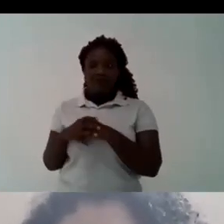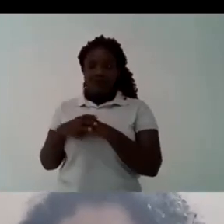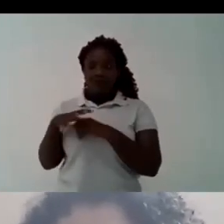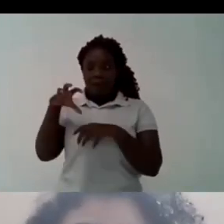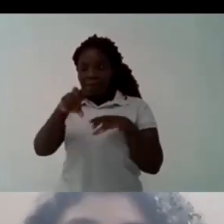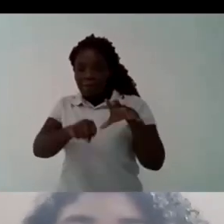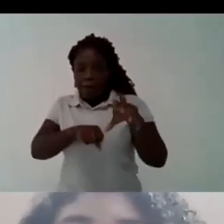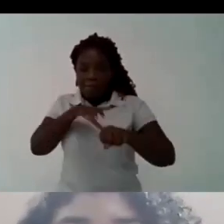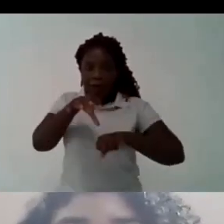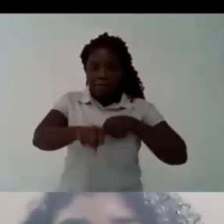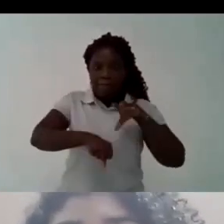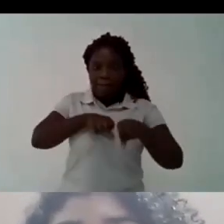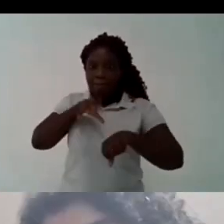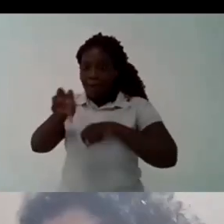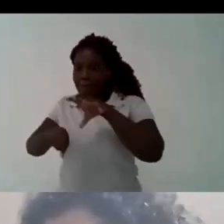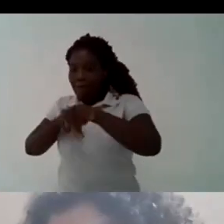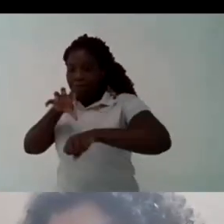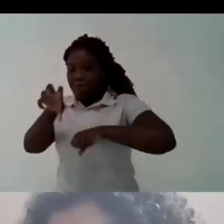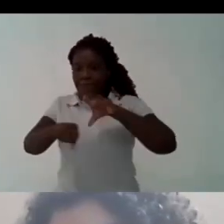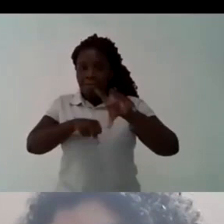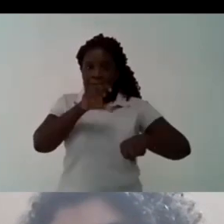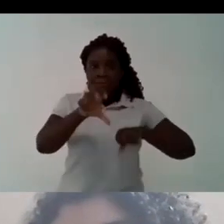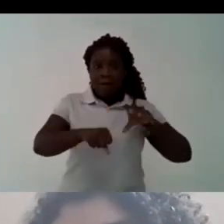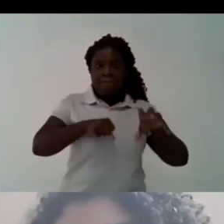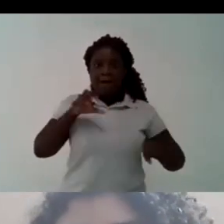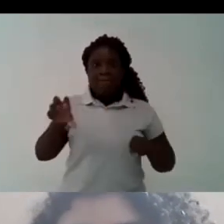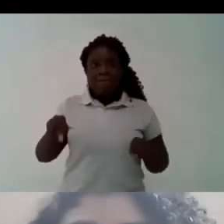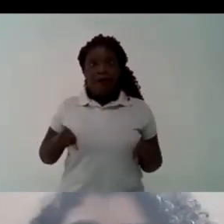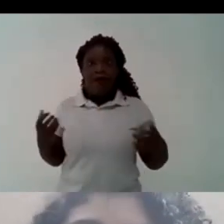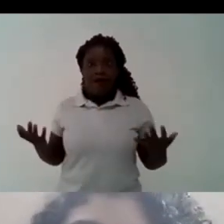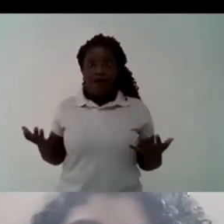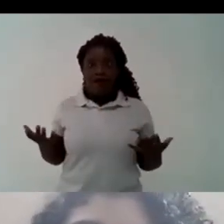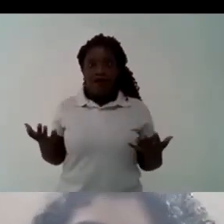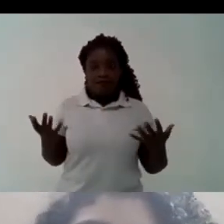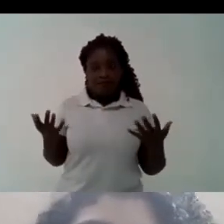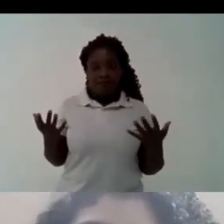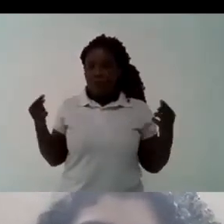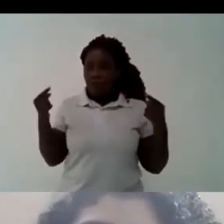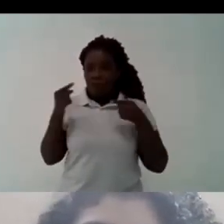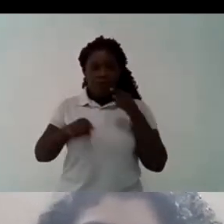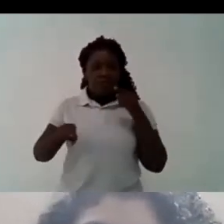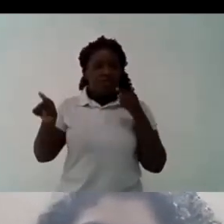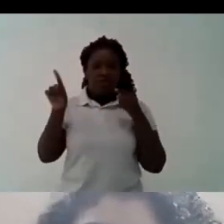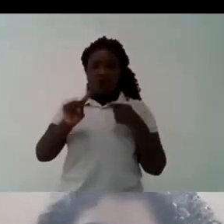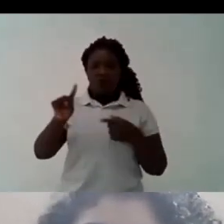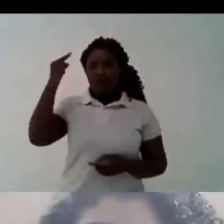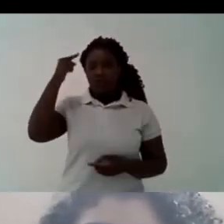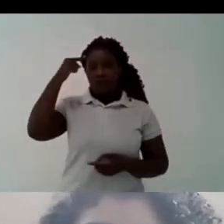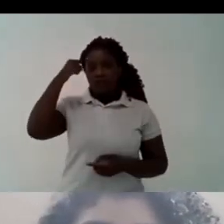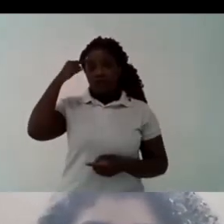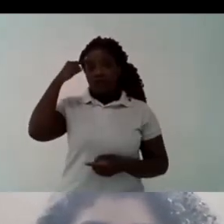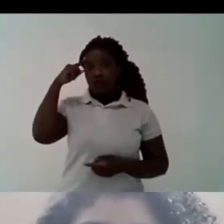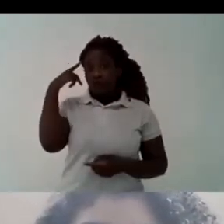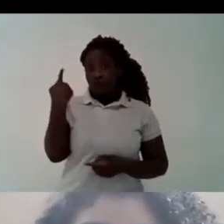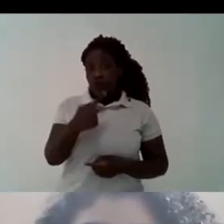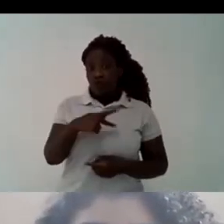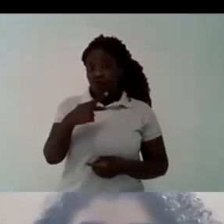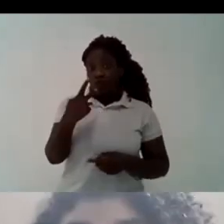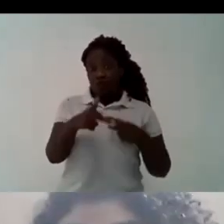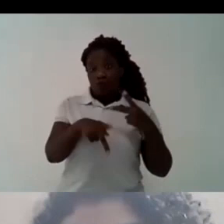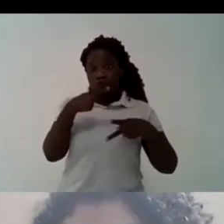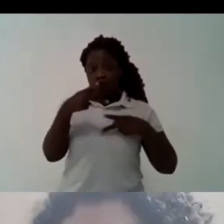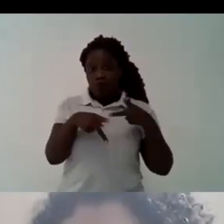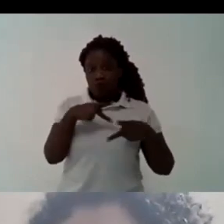exploring exploiting exploiting and this is not uh this does not